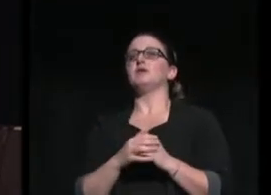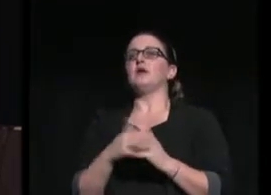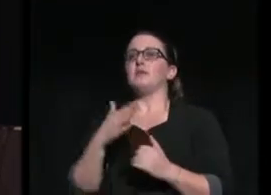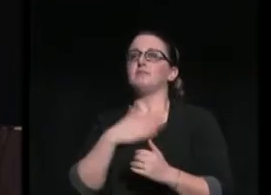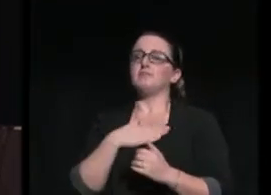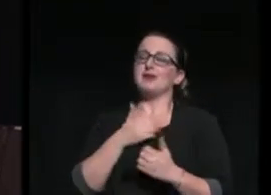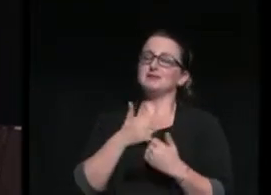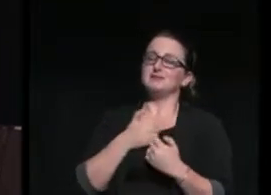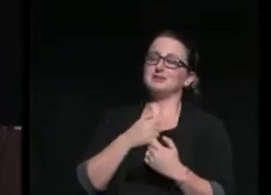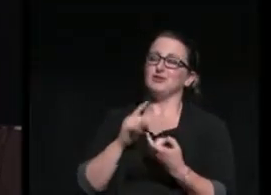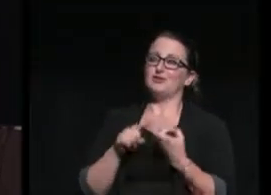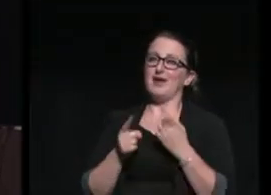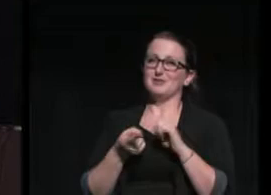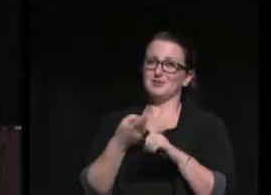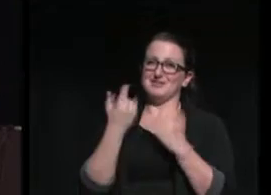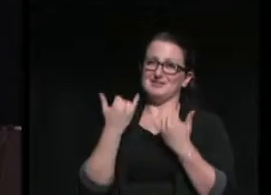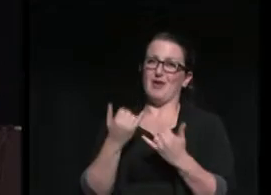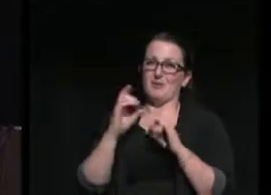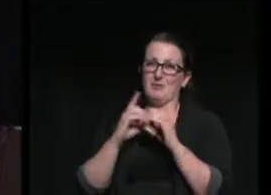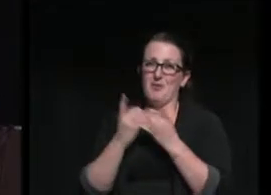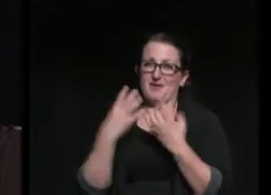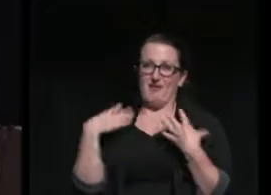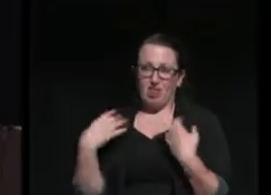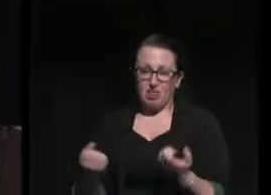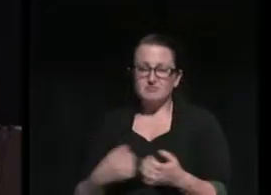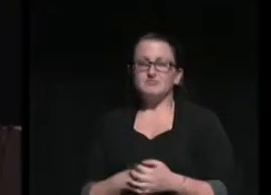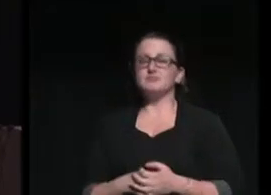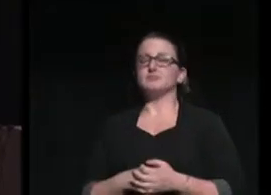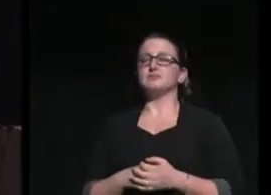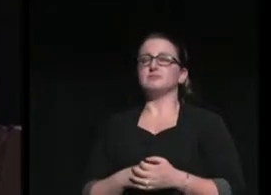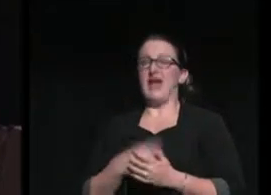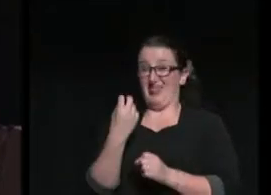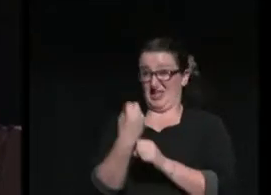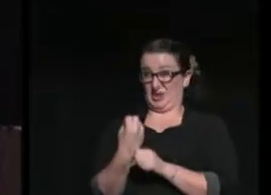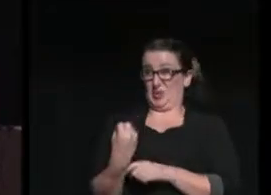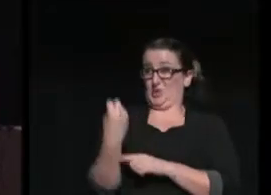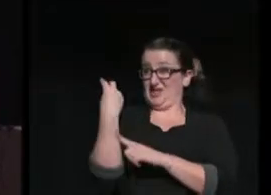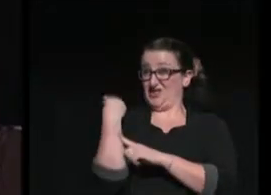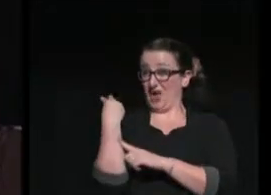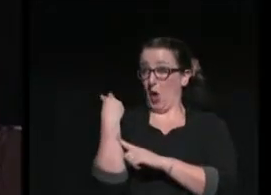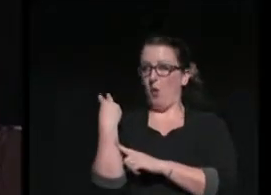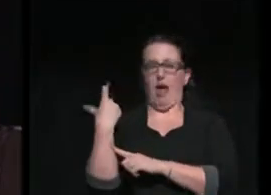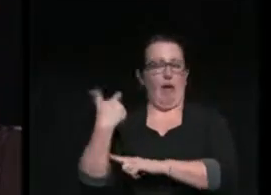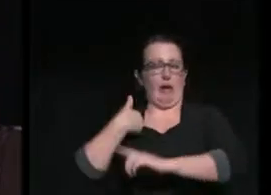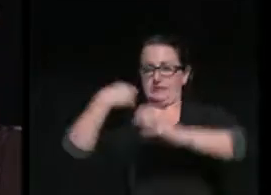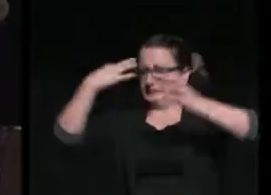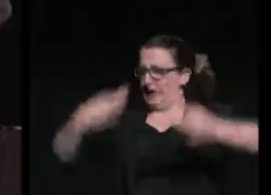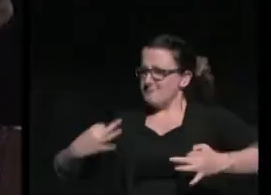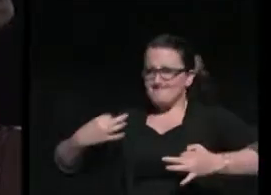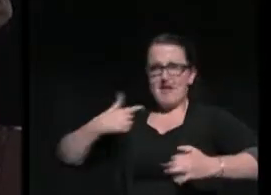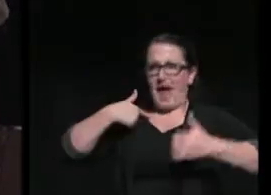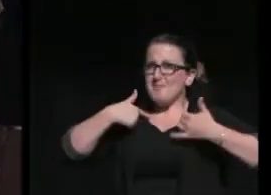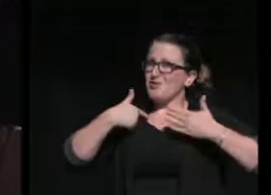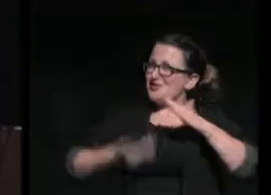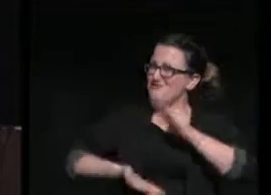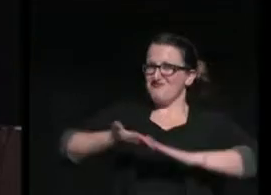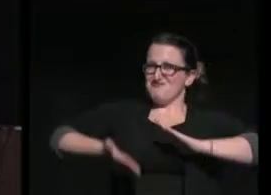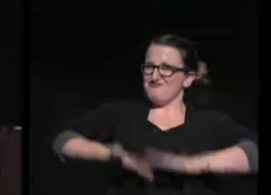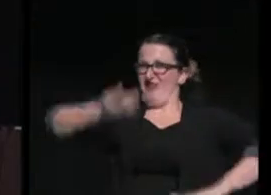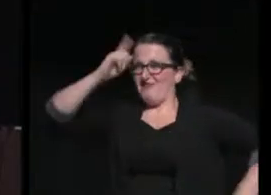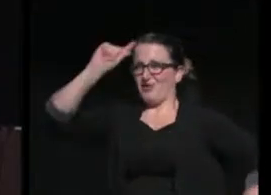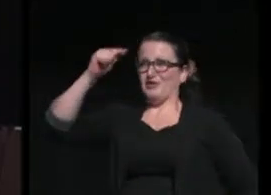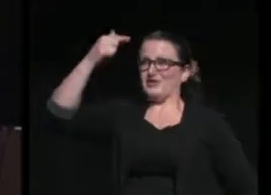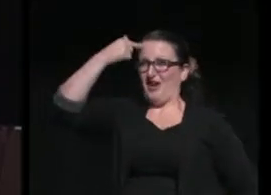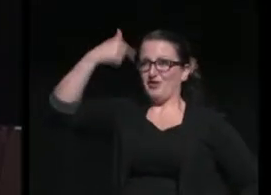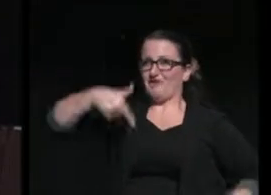friend, the now departed Helmut Schmidt. And two years ago, I threw caution to the wind and announced that I was running for governor of this